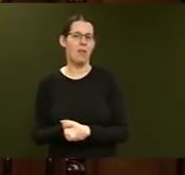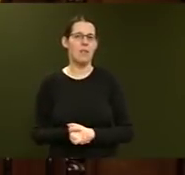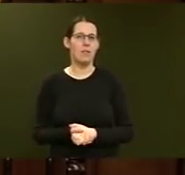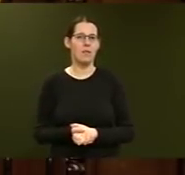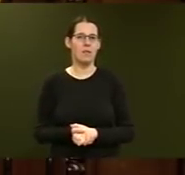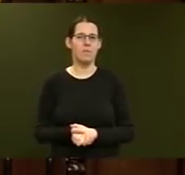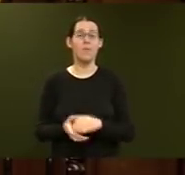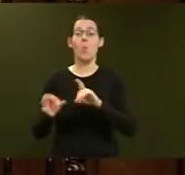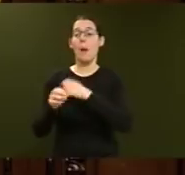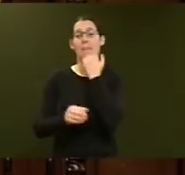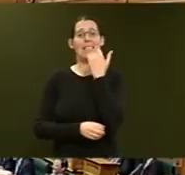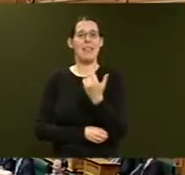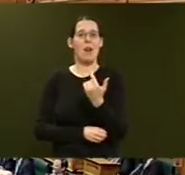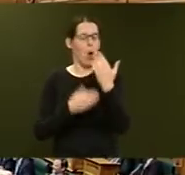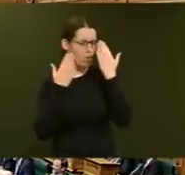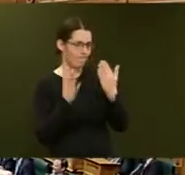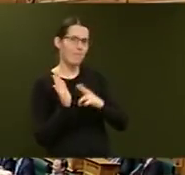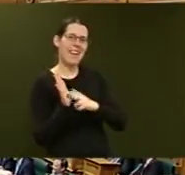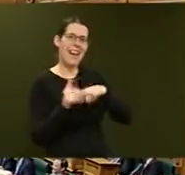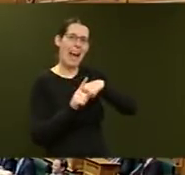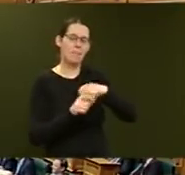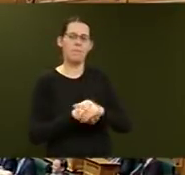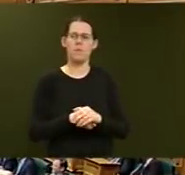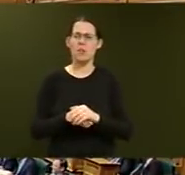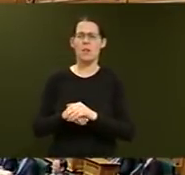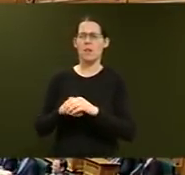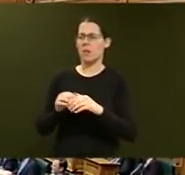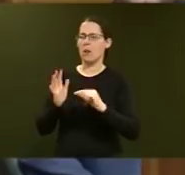Question number seven, the Honourable Nikki Kaye. Point of order, Mr Speaker. A point of order.